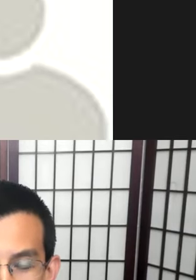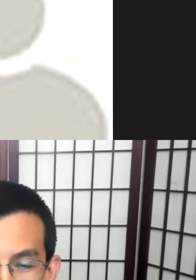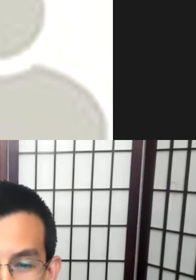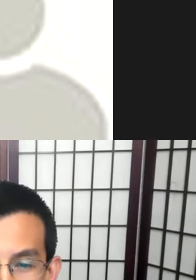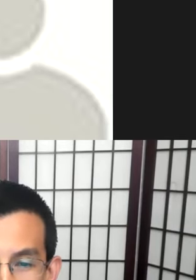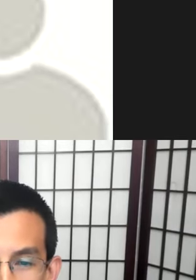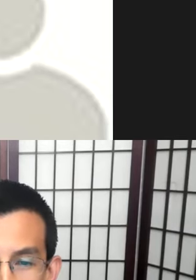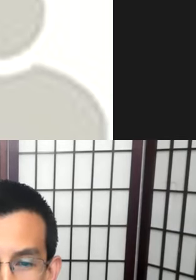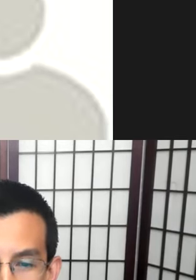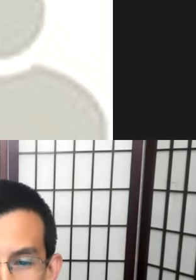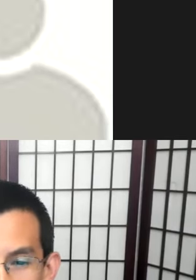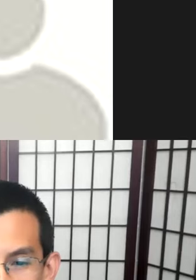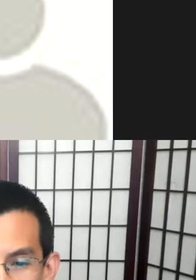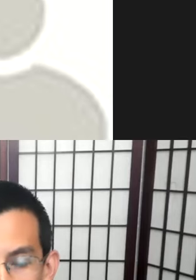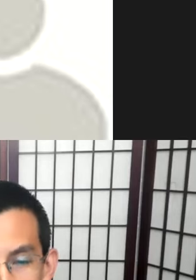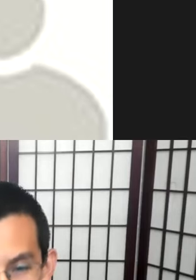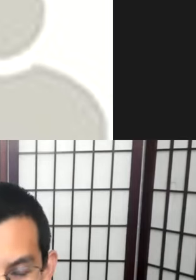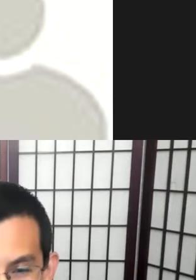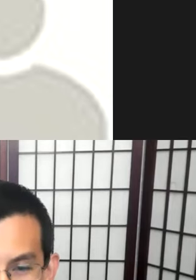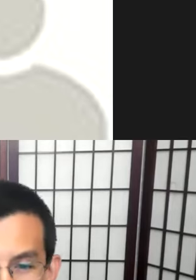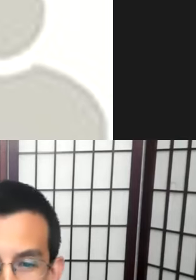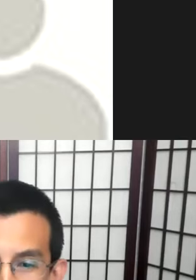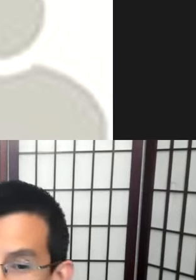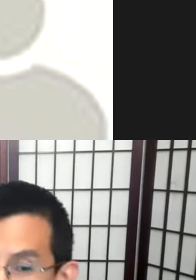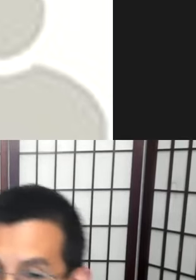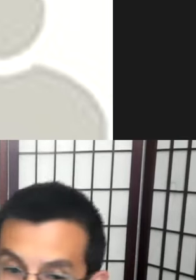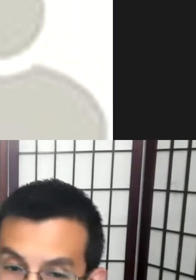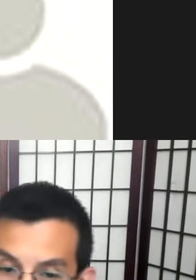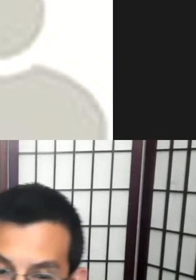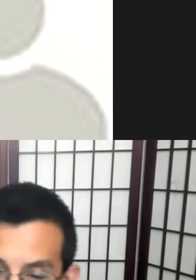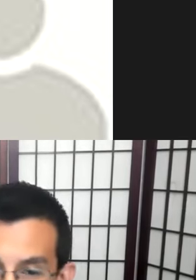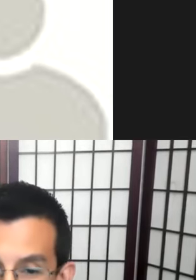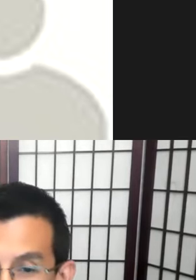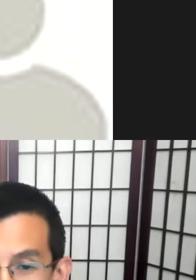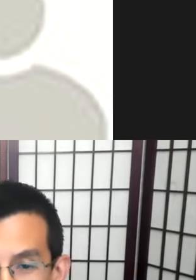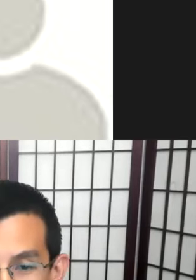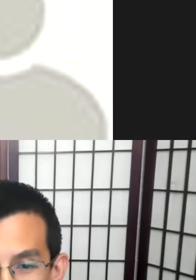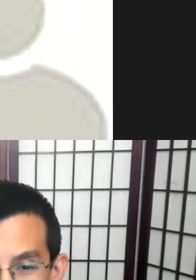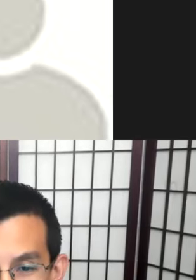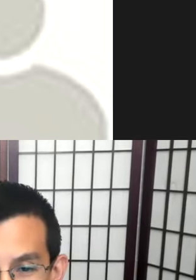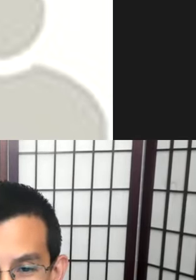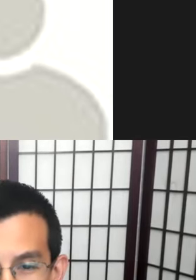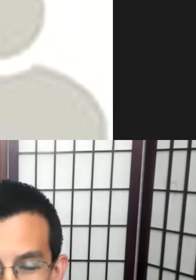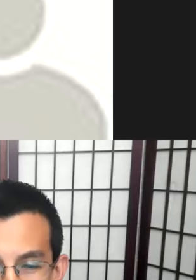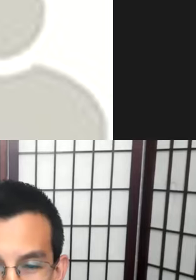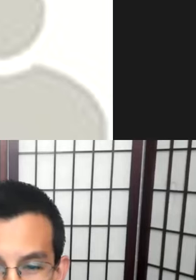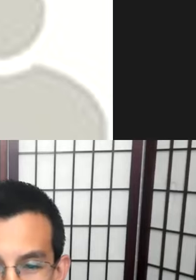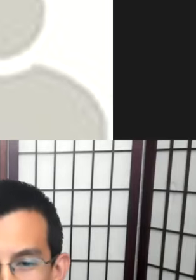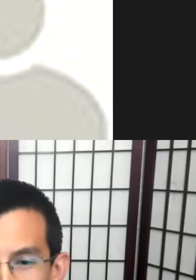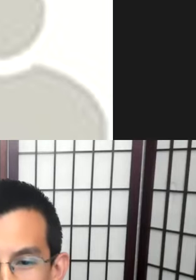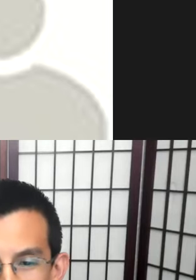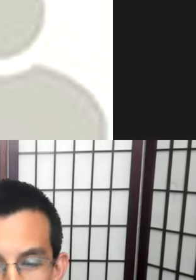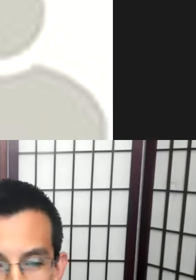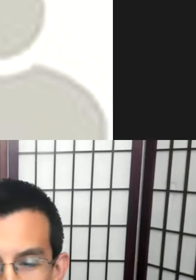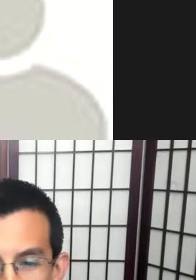conferences, which is to address the issue of relationality, or perhaps other R words, you know, in the abstracts as part of the review in